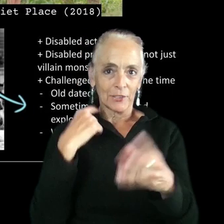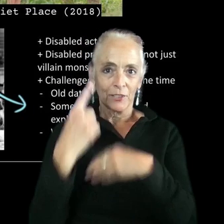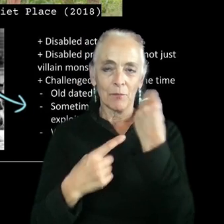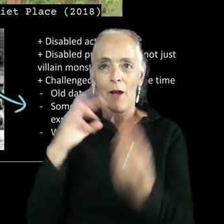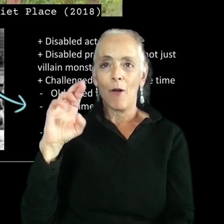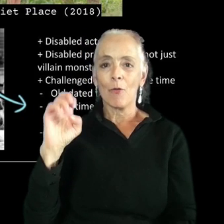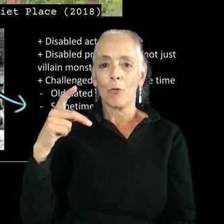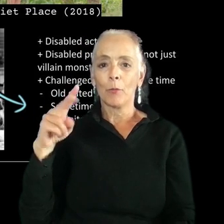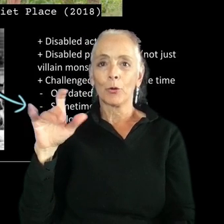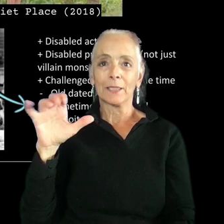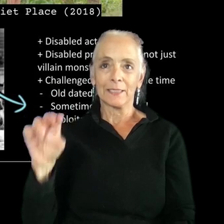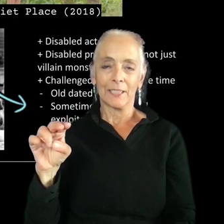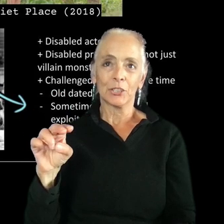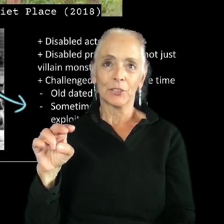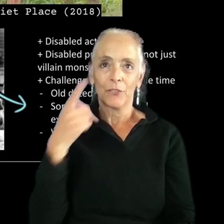in, uh, horror media.